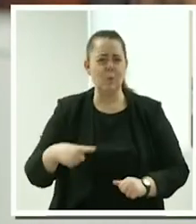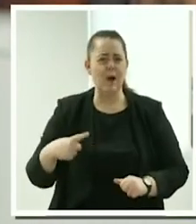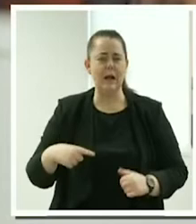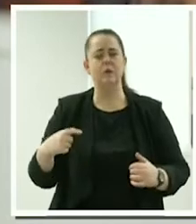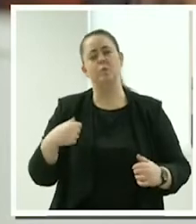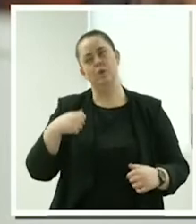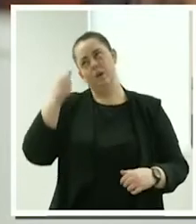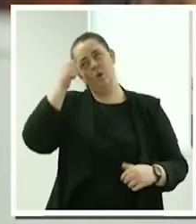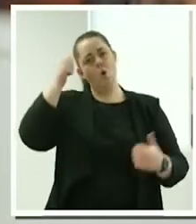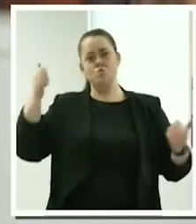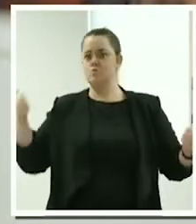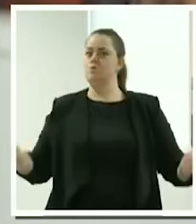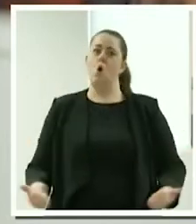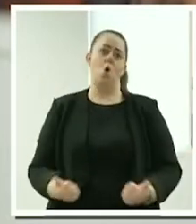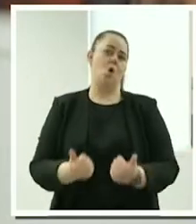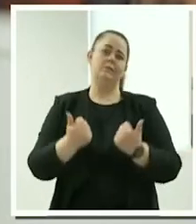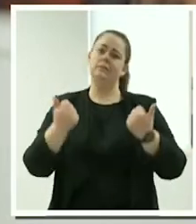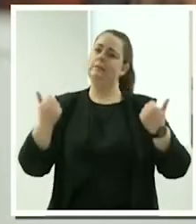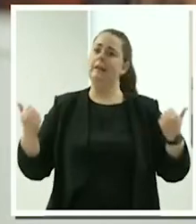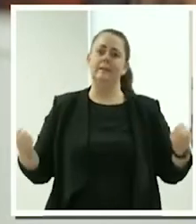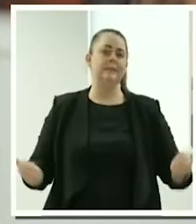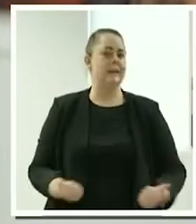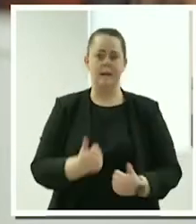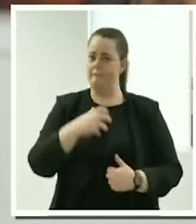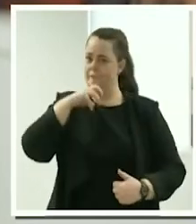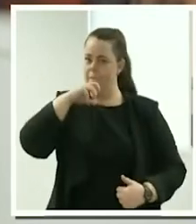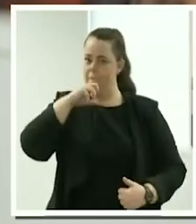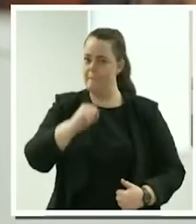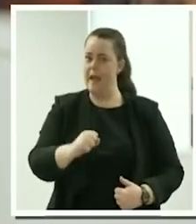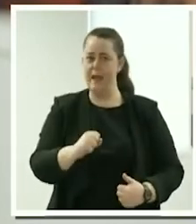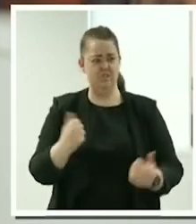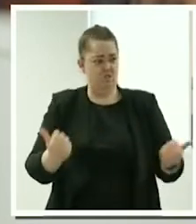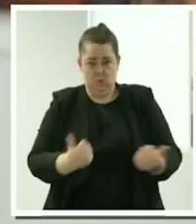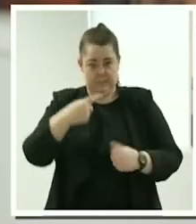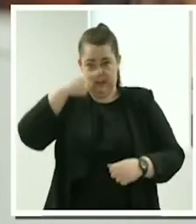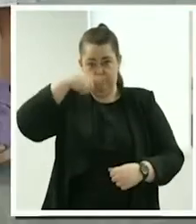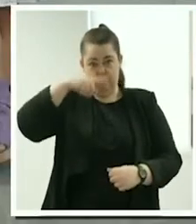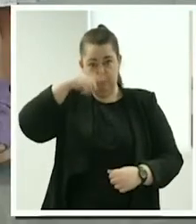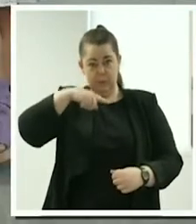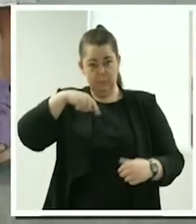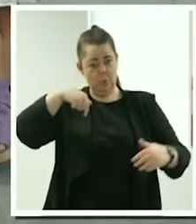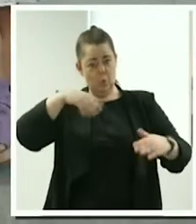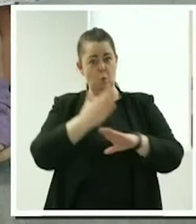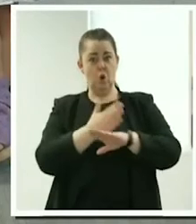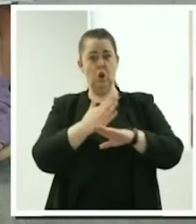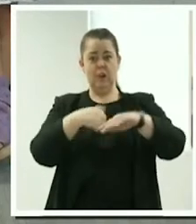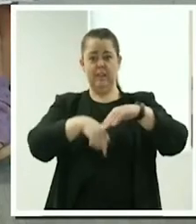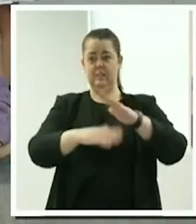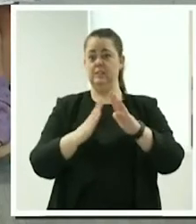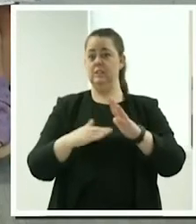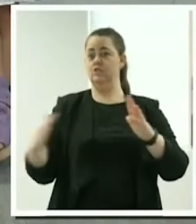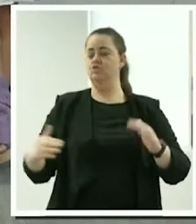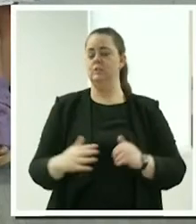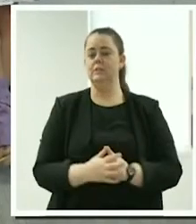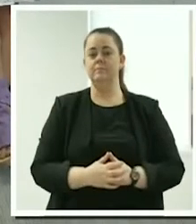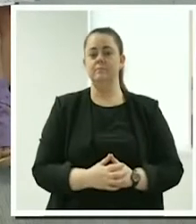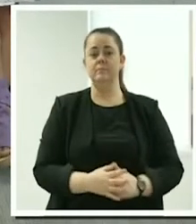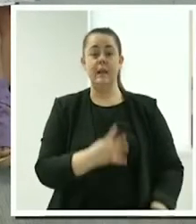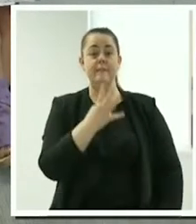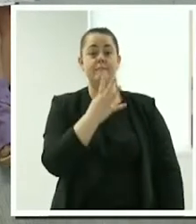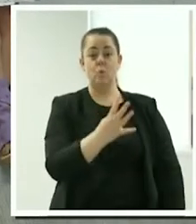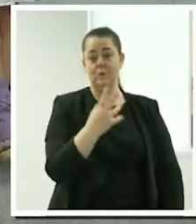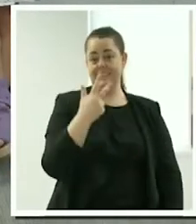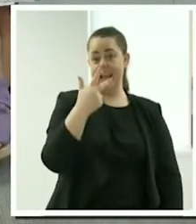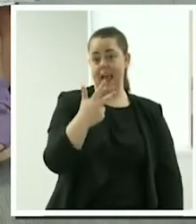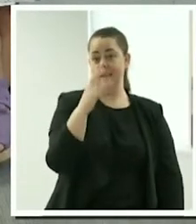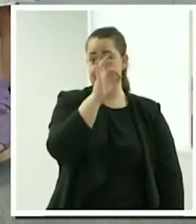of people who are working in this sector. And so that helps as well. 48% speak a language